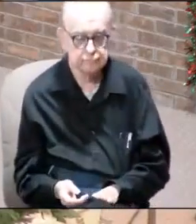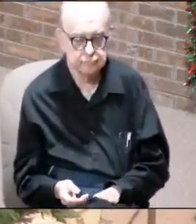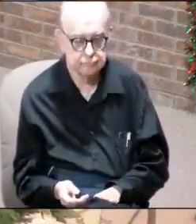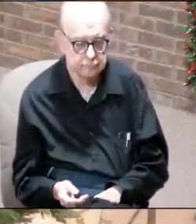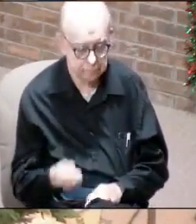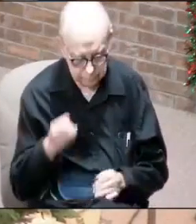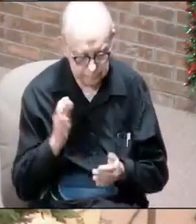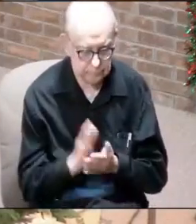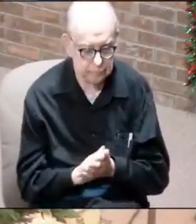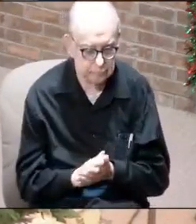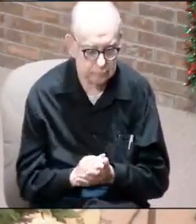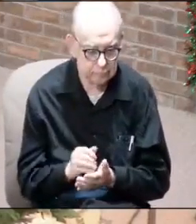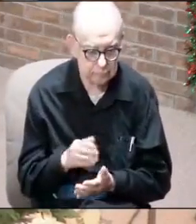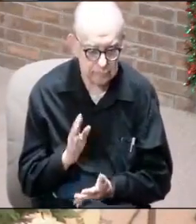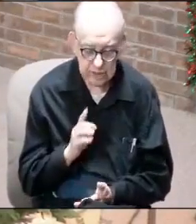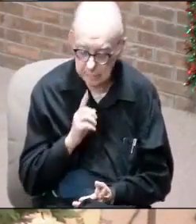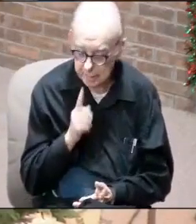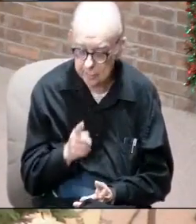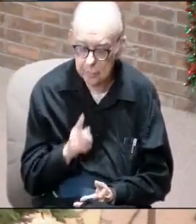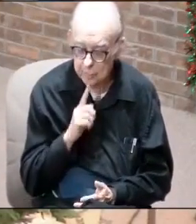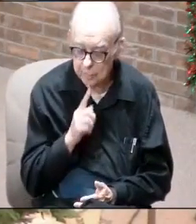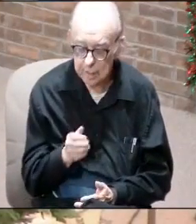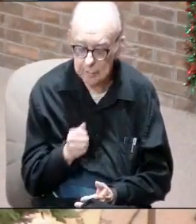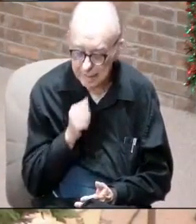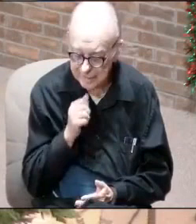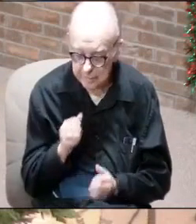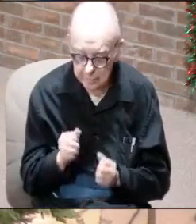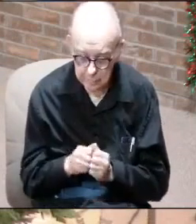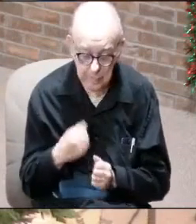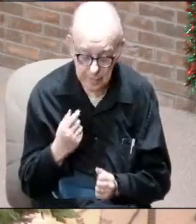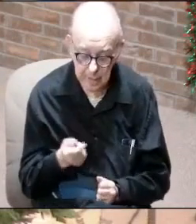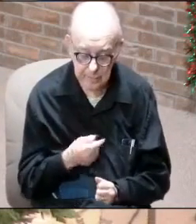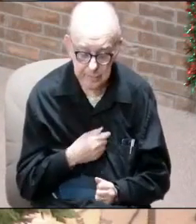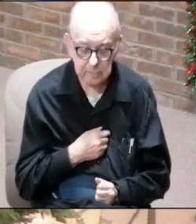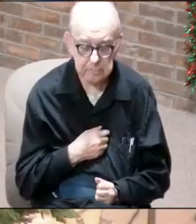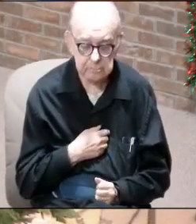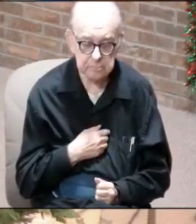I believe that God has been very patient with us.